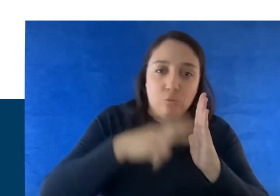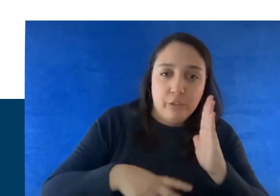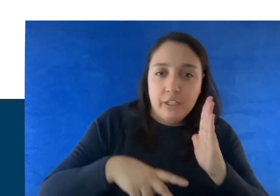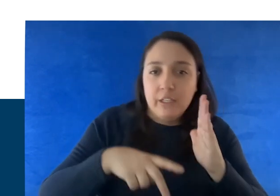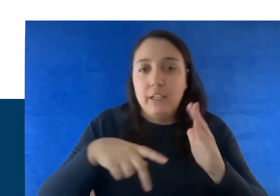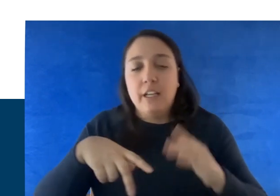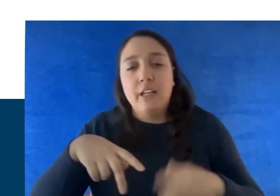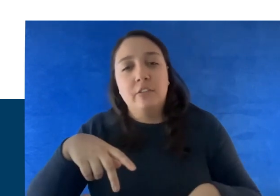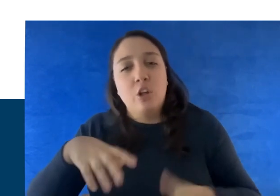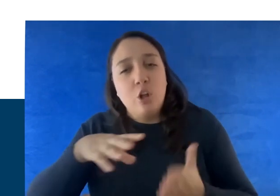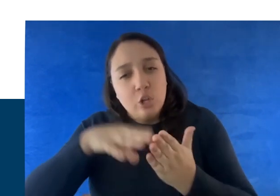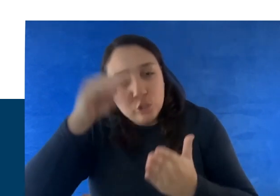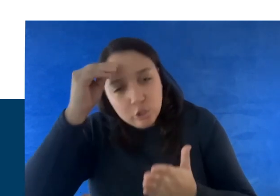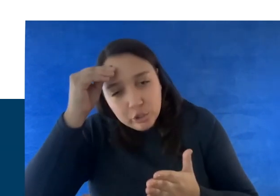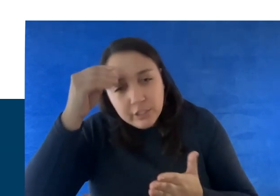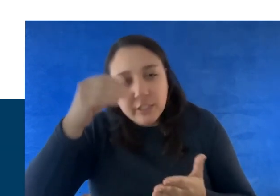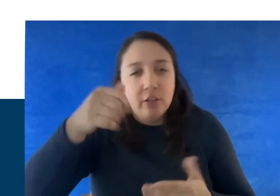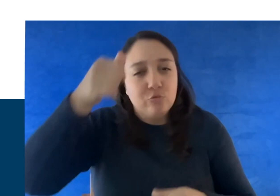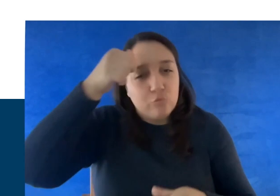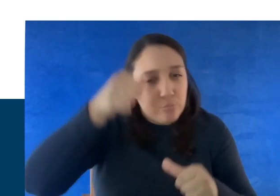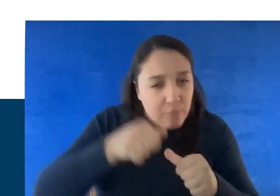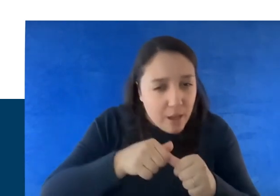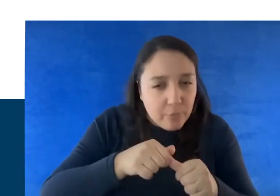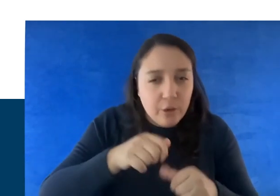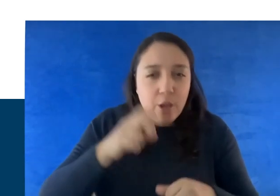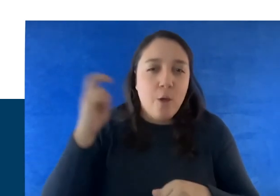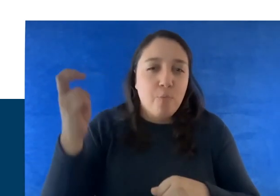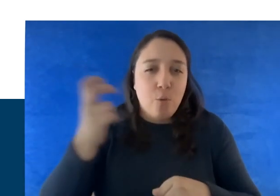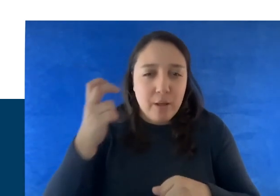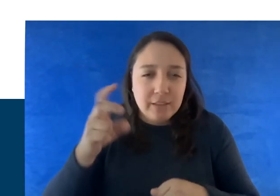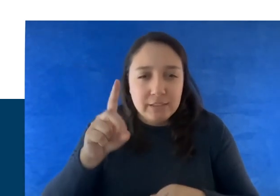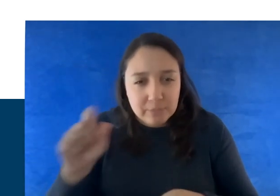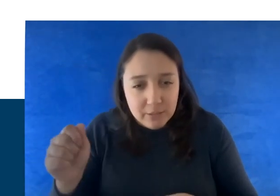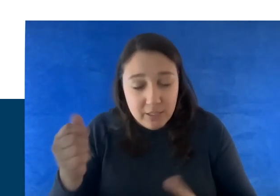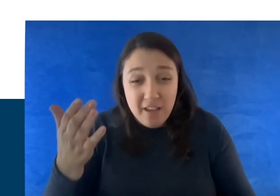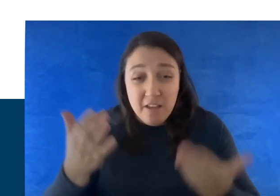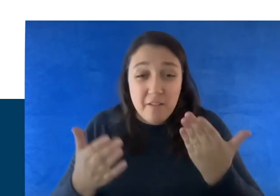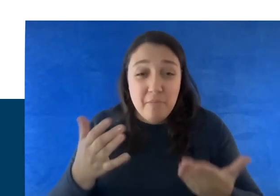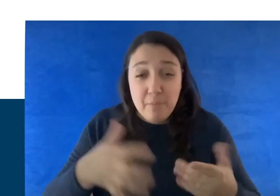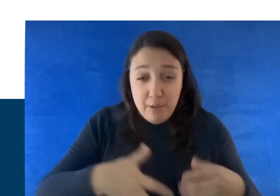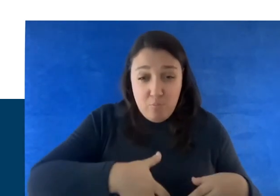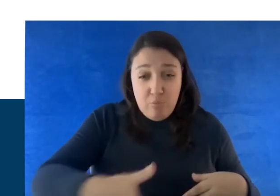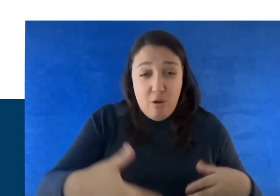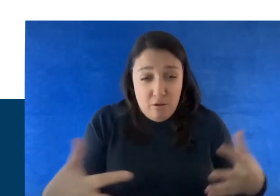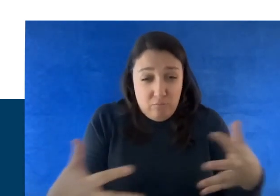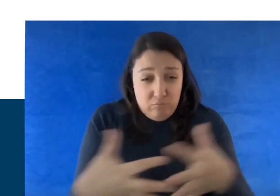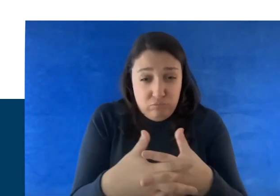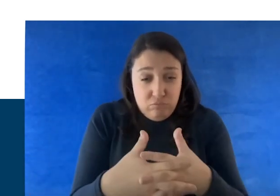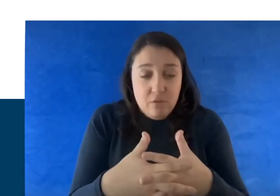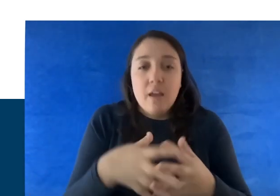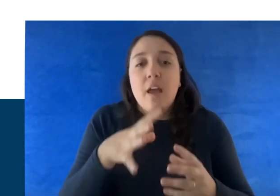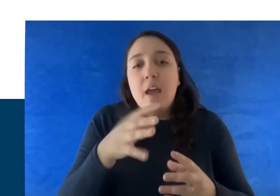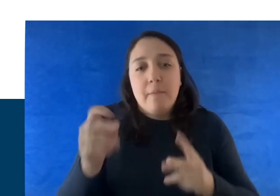remembering, and mobility disabilities, people in late-stage pregnancy, and unsheltered individuals.